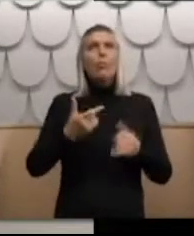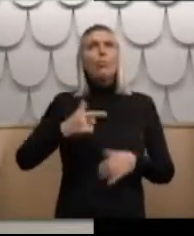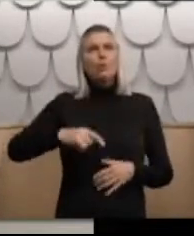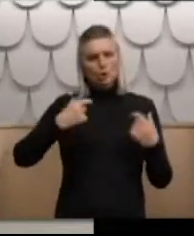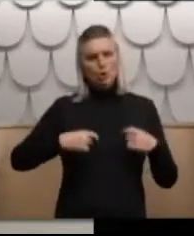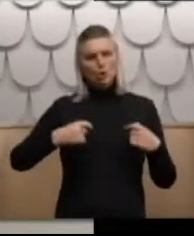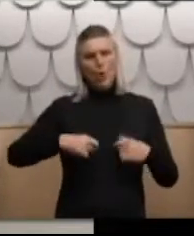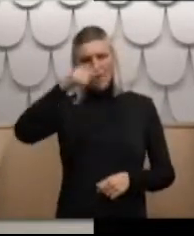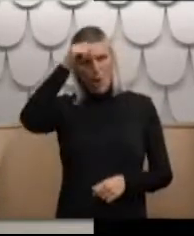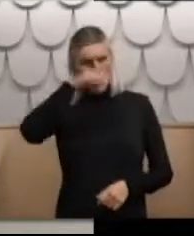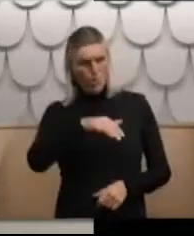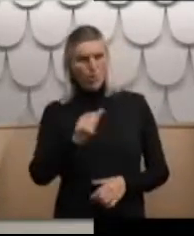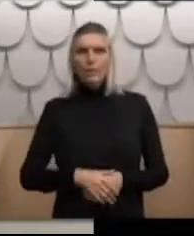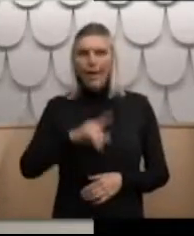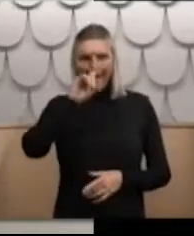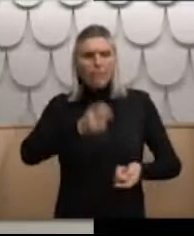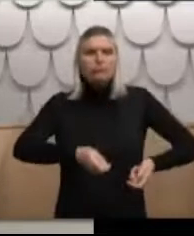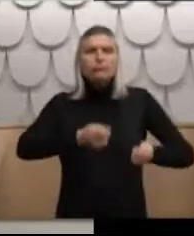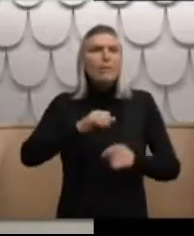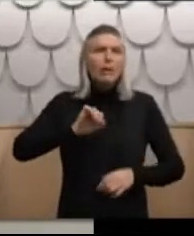and who can't look after their own children.